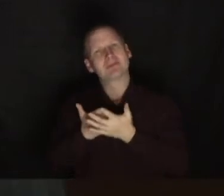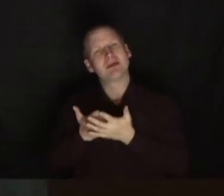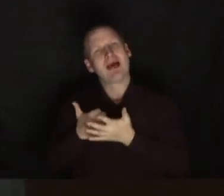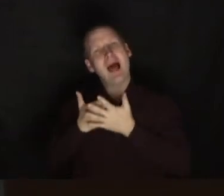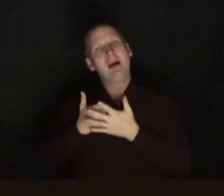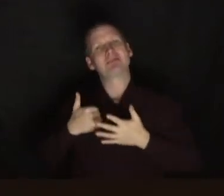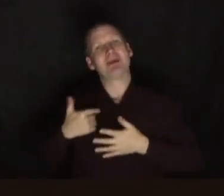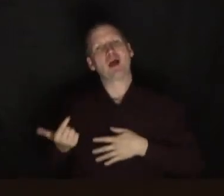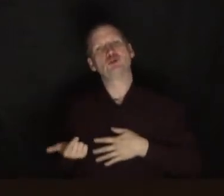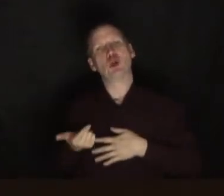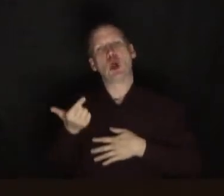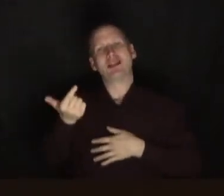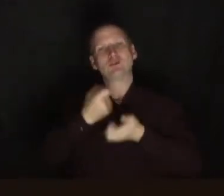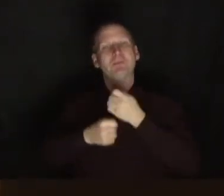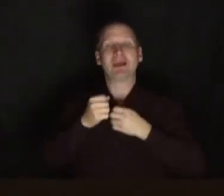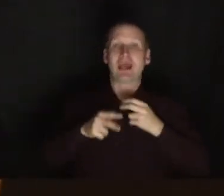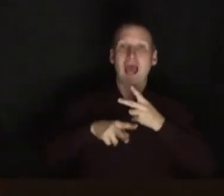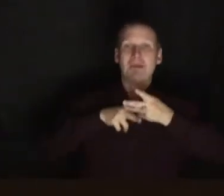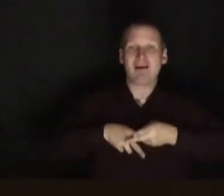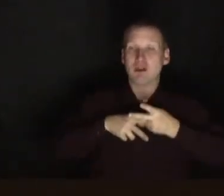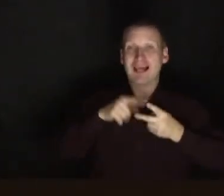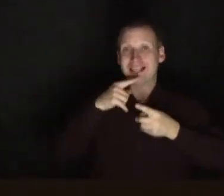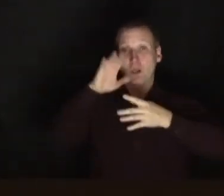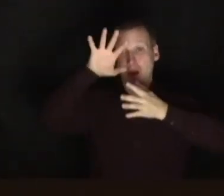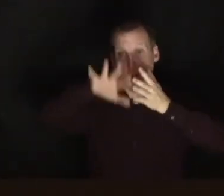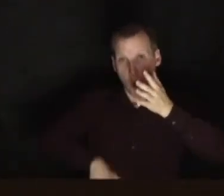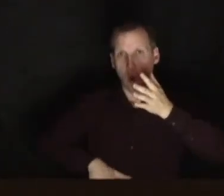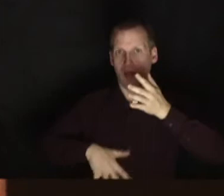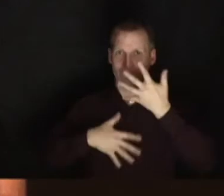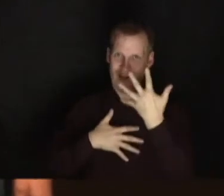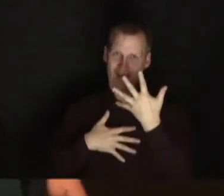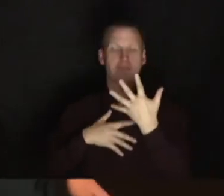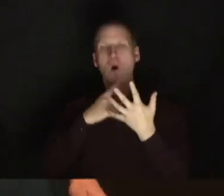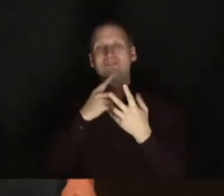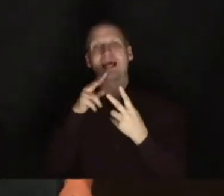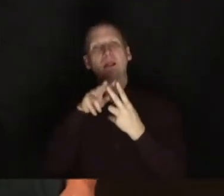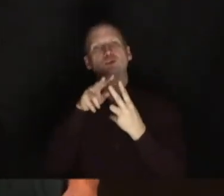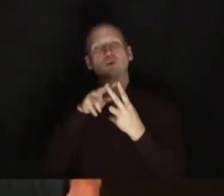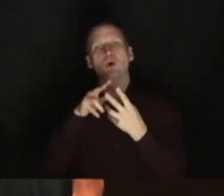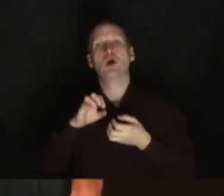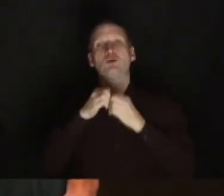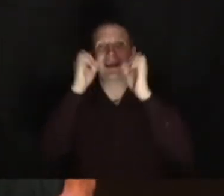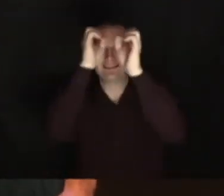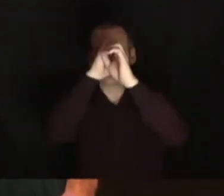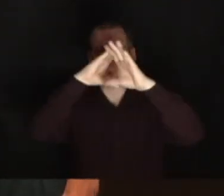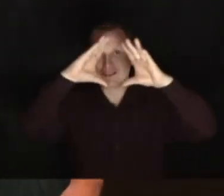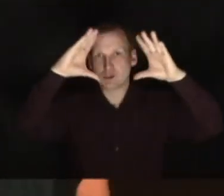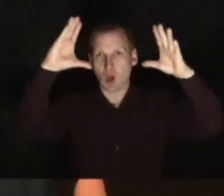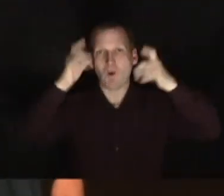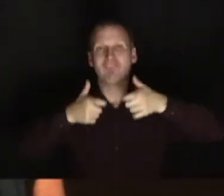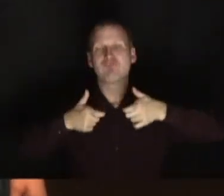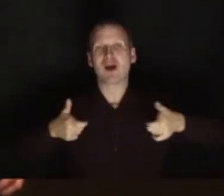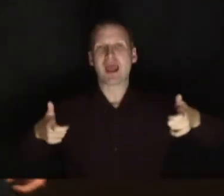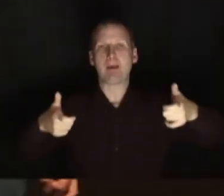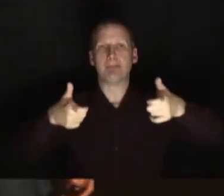parenting. Now I don't have time to go into all of them but I'm going to tell you about two today. Creating windows and framing. So